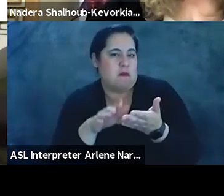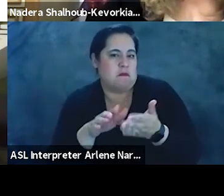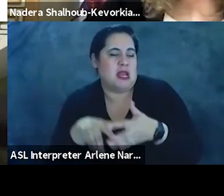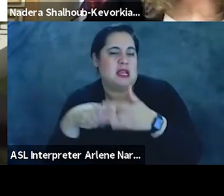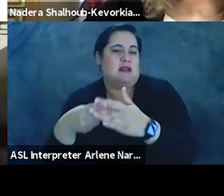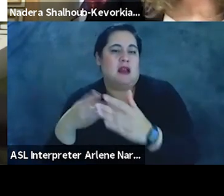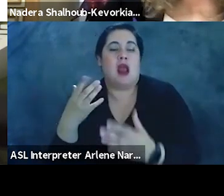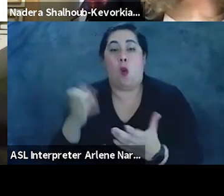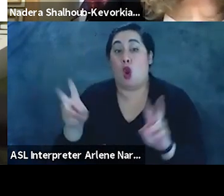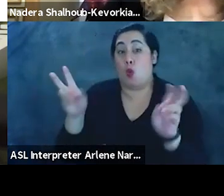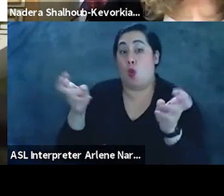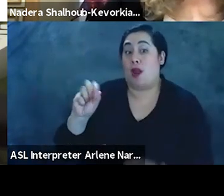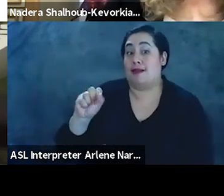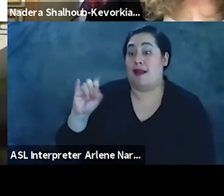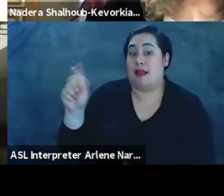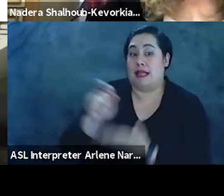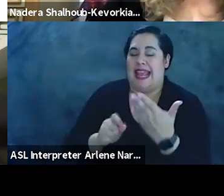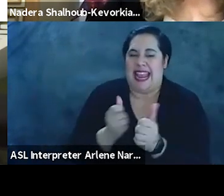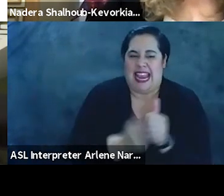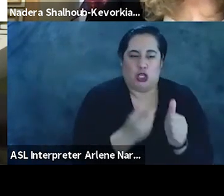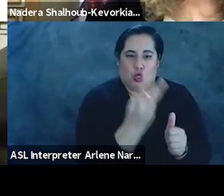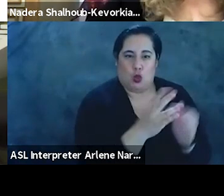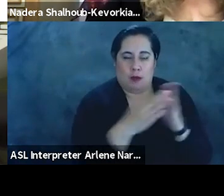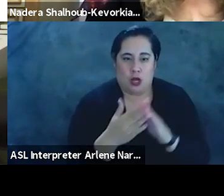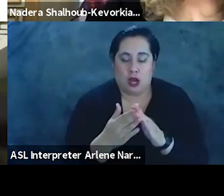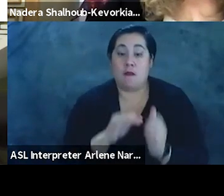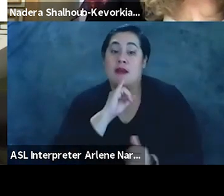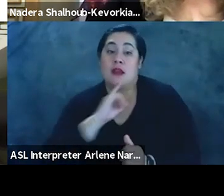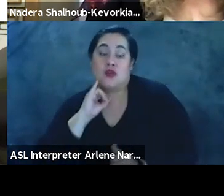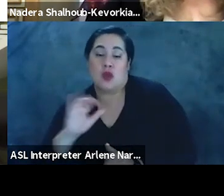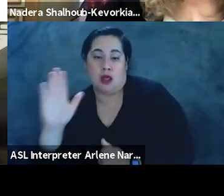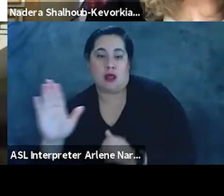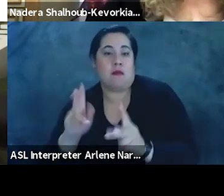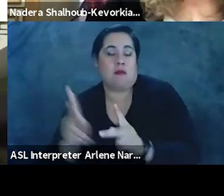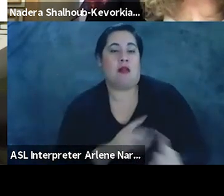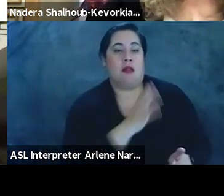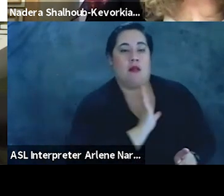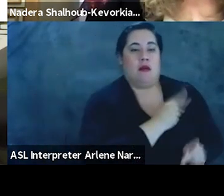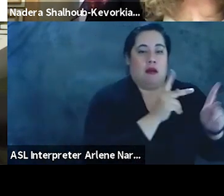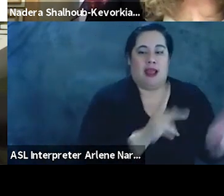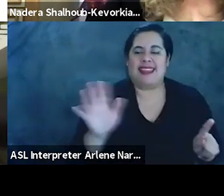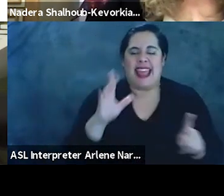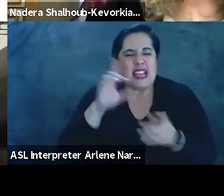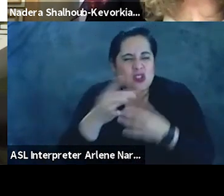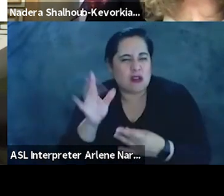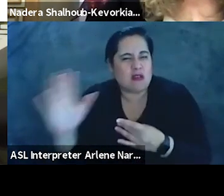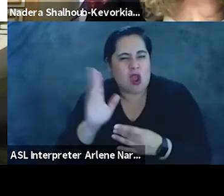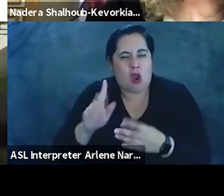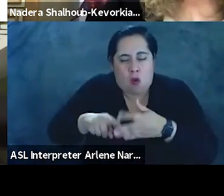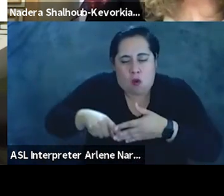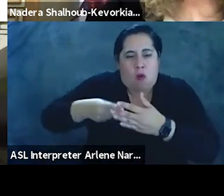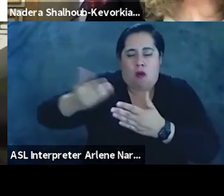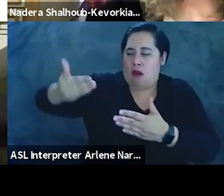Said's essay, quote, each of these two communities, that is Israelis and Palestinians, is interested in its origins, this history of suffering, its